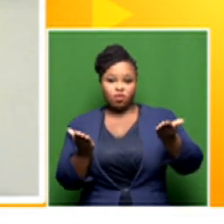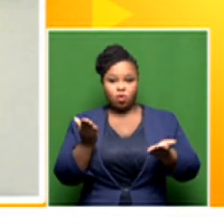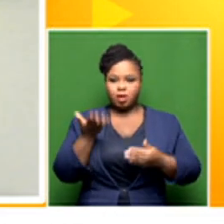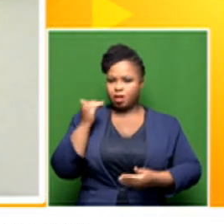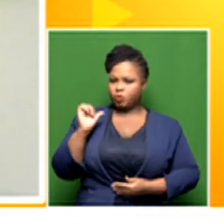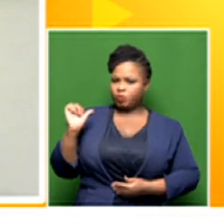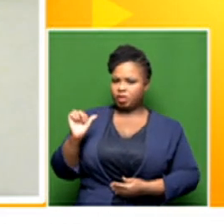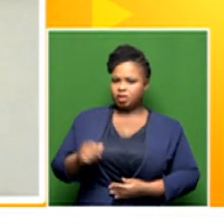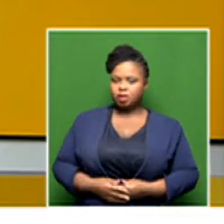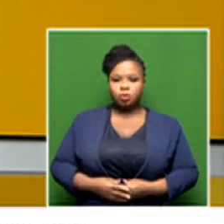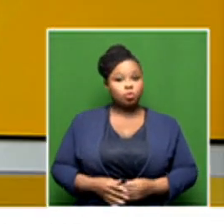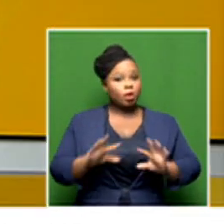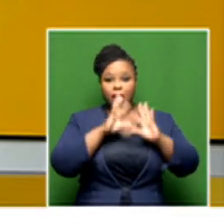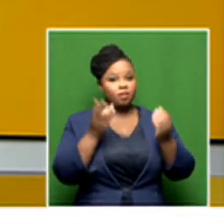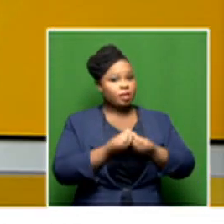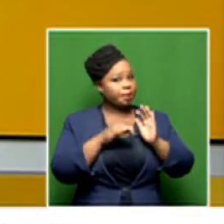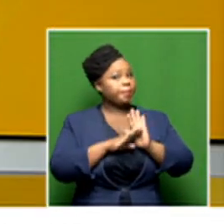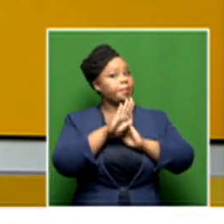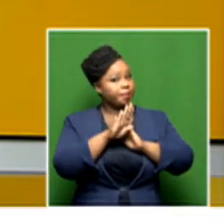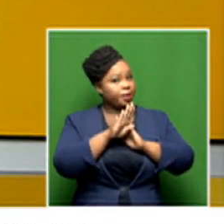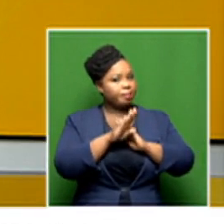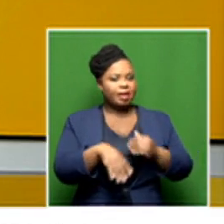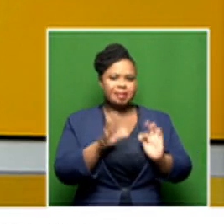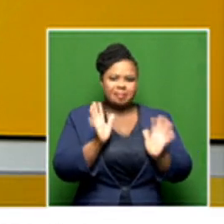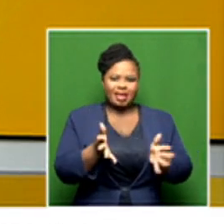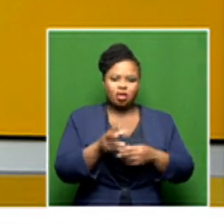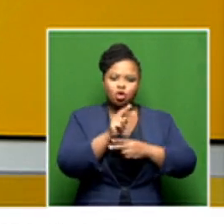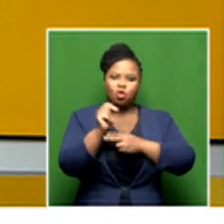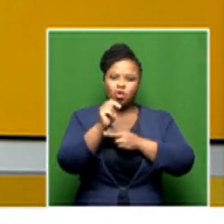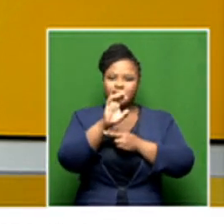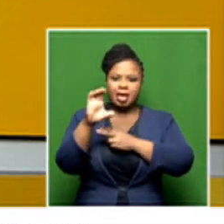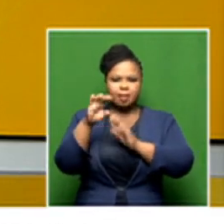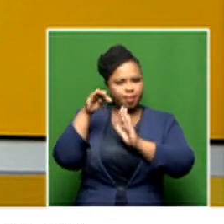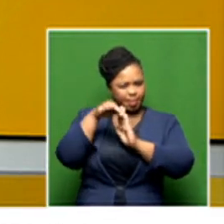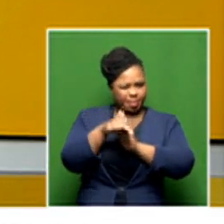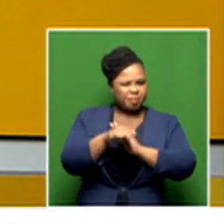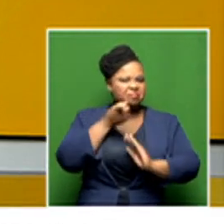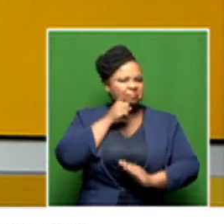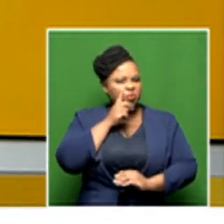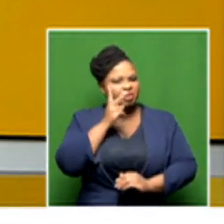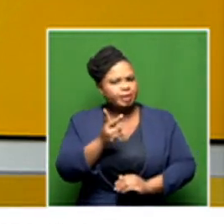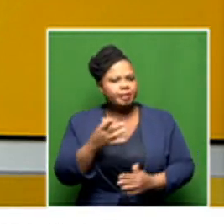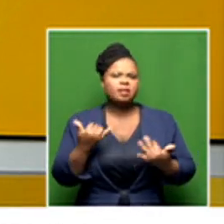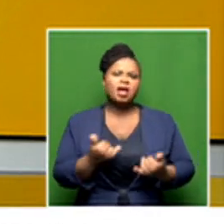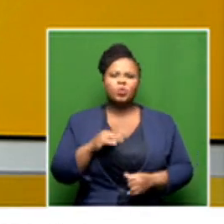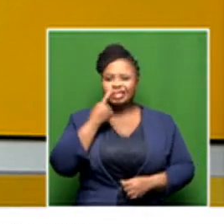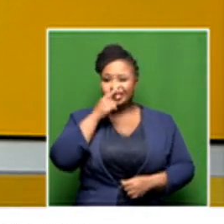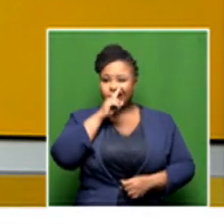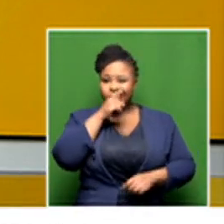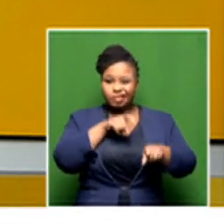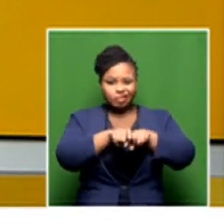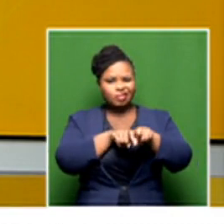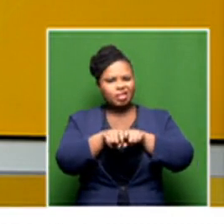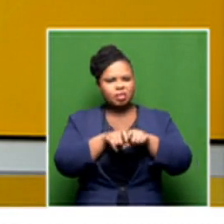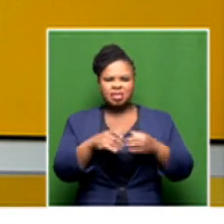week ago. All right. So everything going up except the Northern Cape starting to come down, but we'll see if that's sustainable. Let's look at testing now. If the